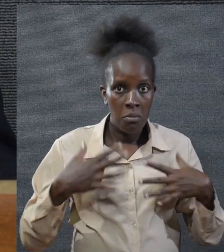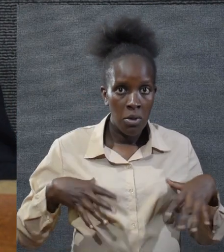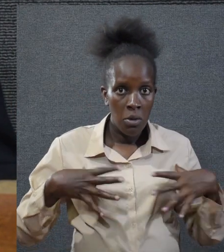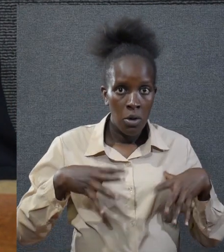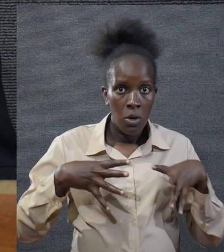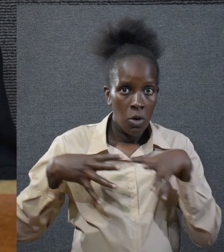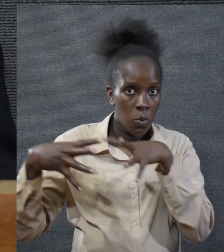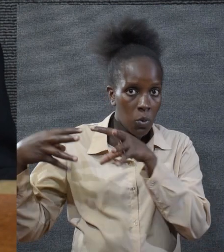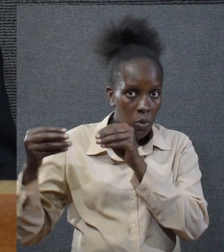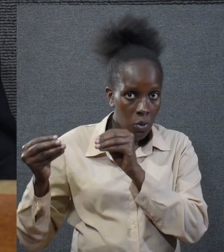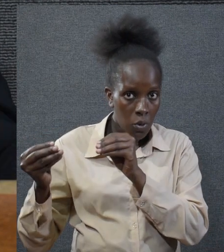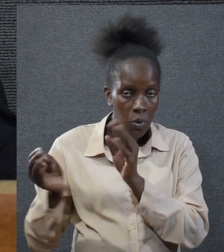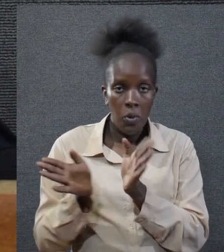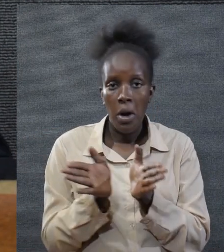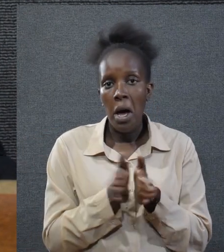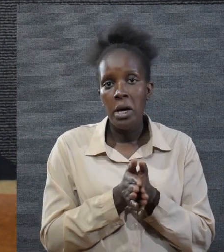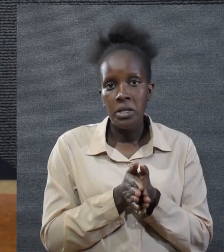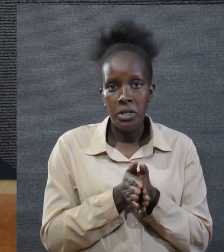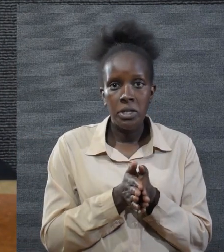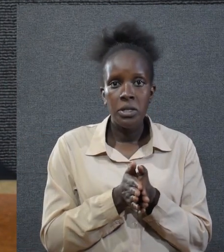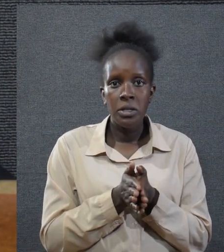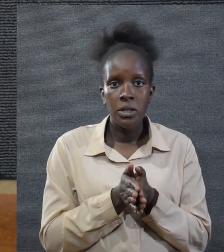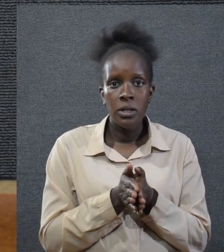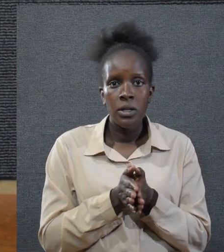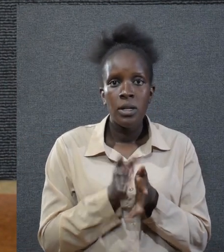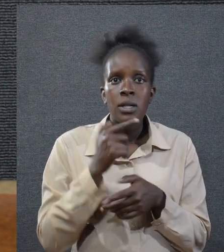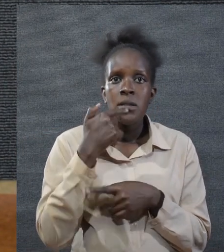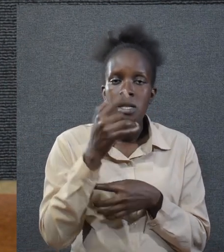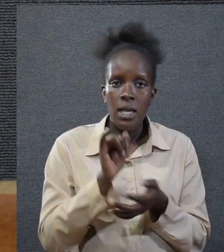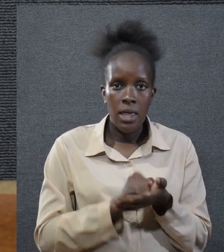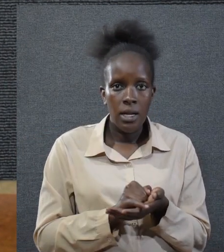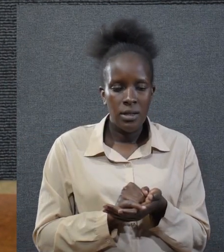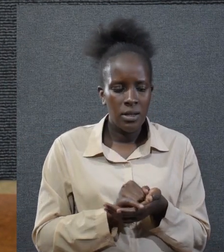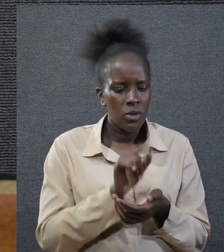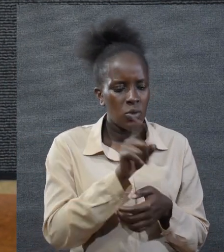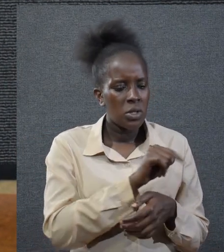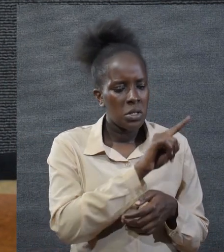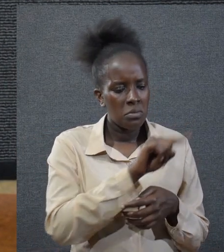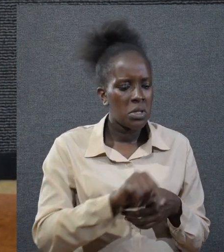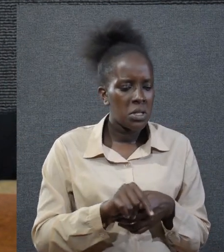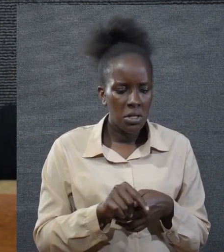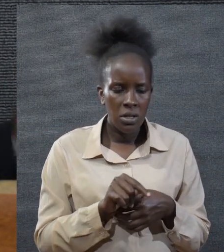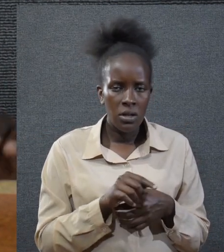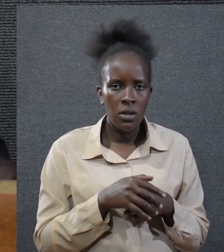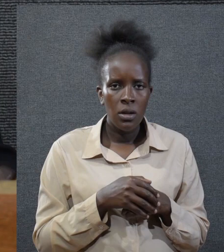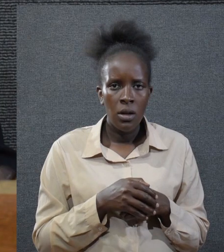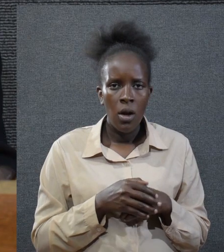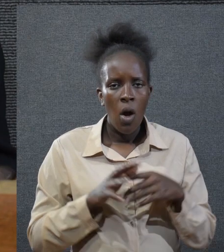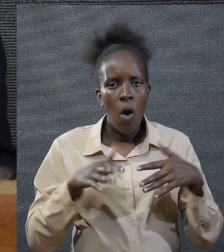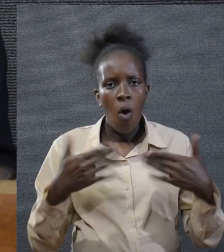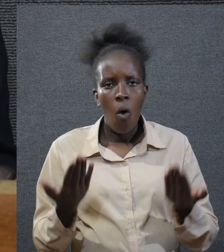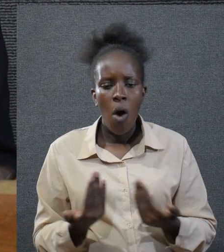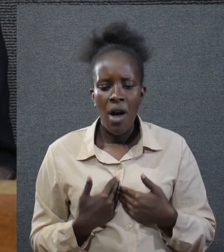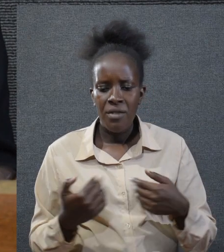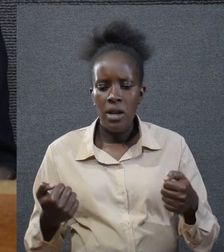some people will go and just say that it was a mistake